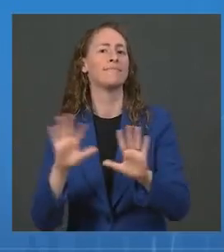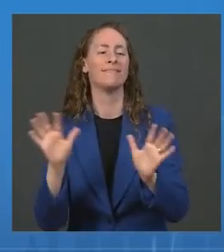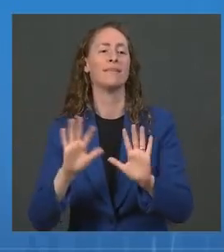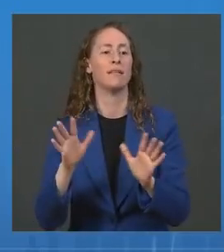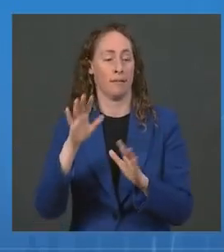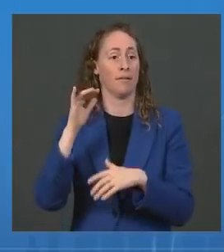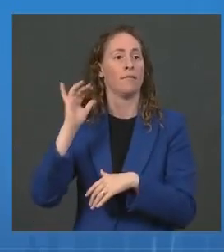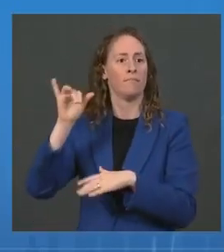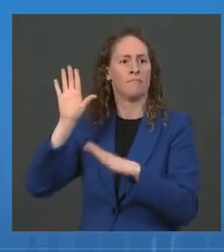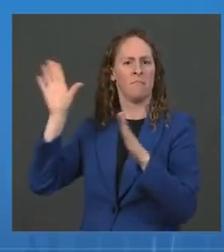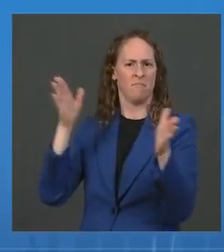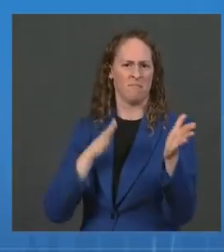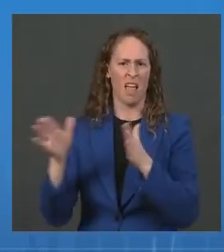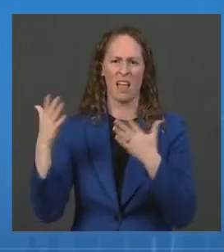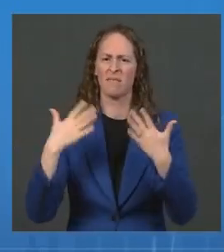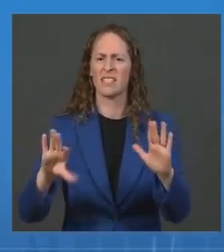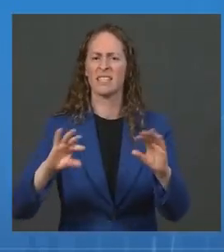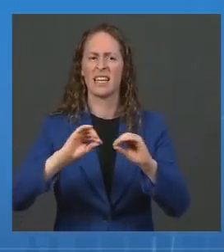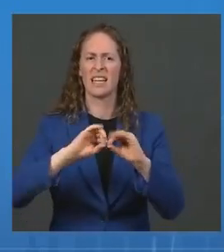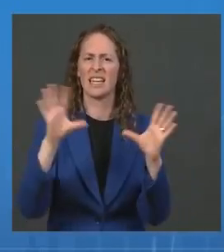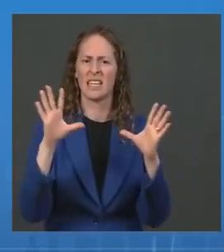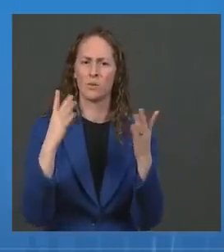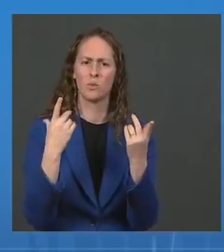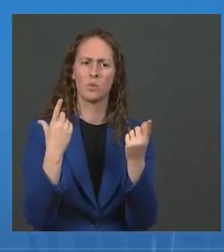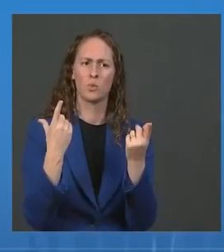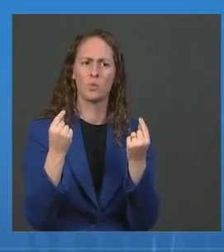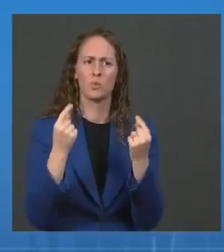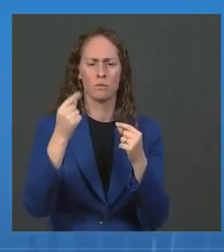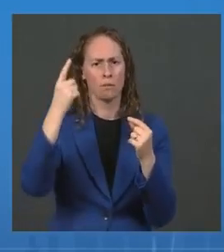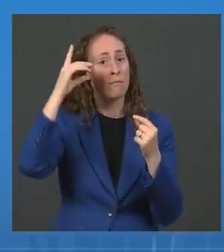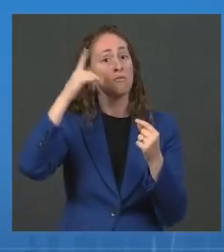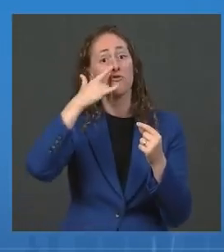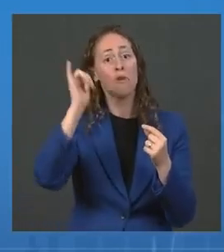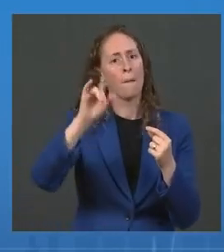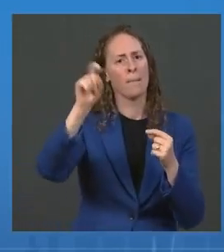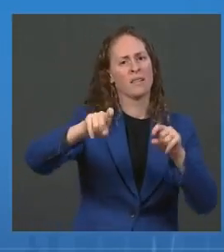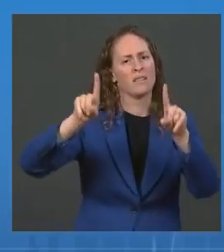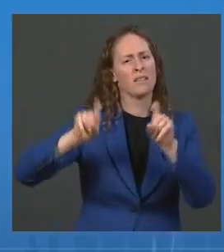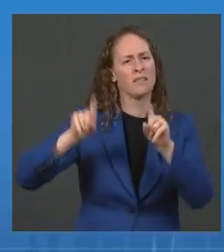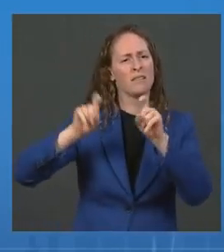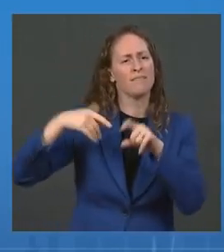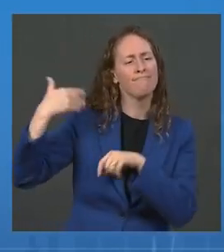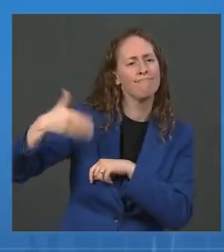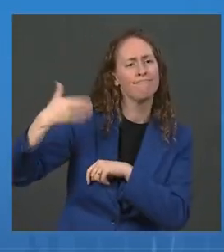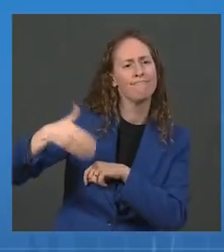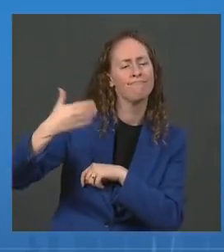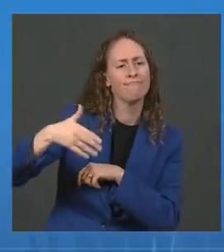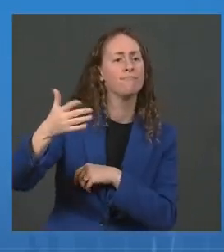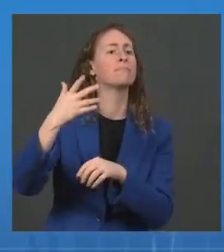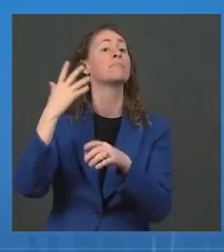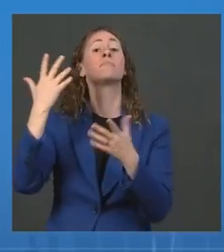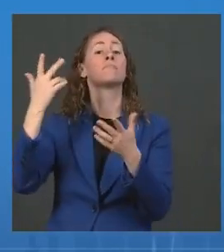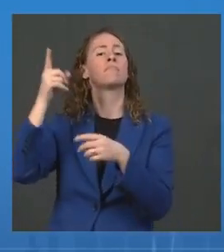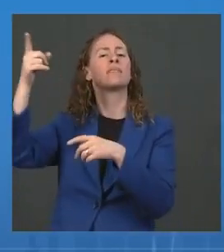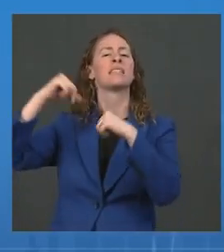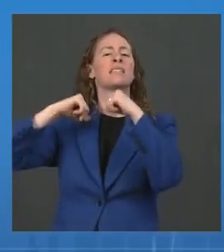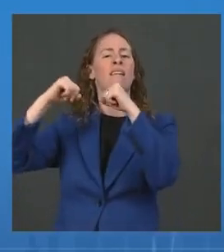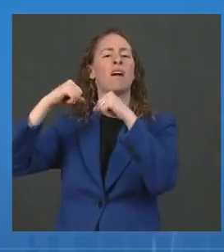of testing across the country. By using the Defense Production Act to accelerate the production of rapid tests,